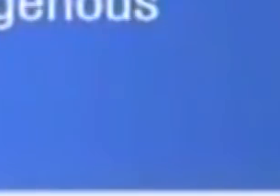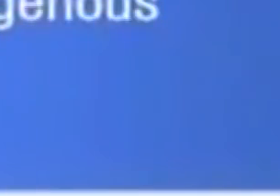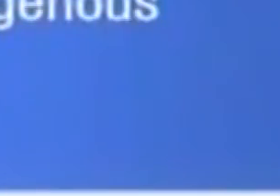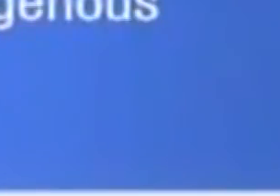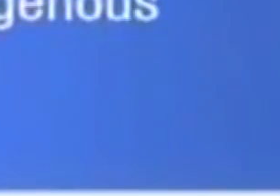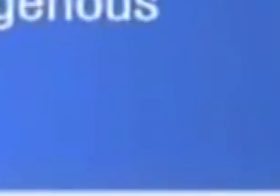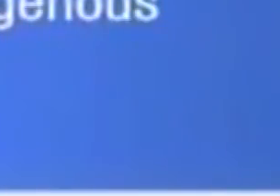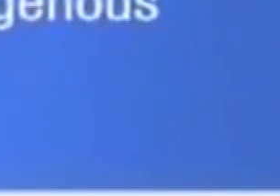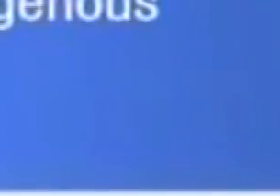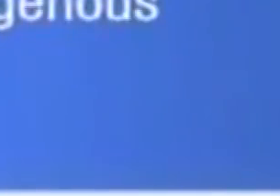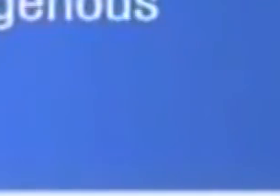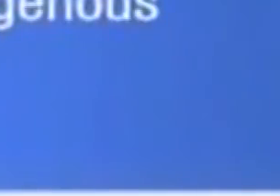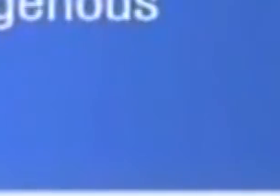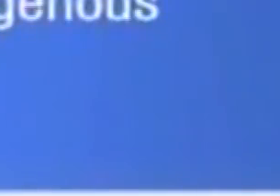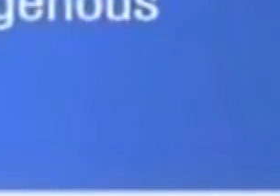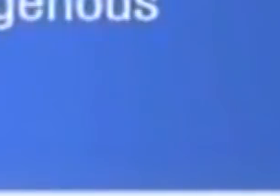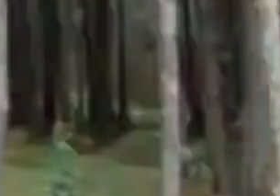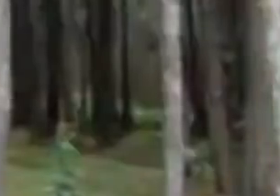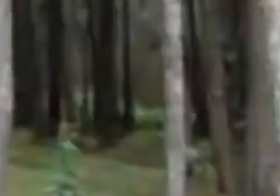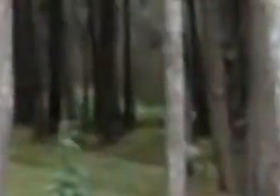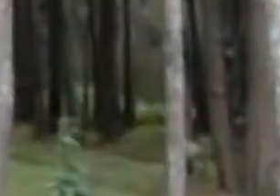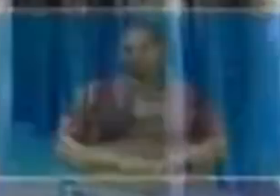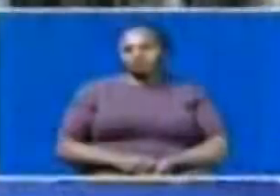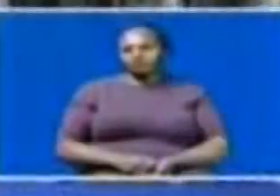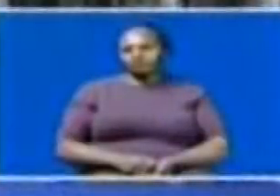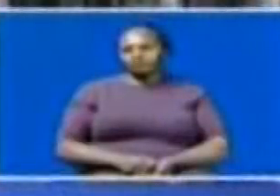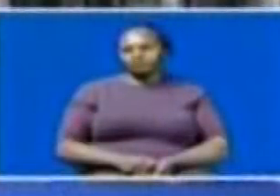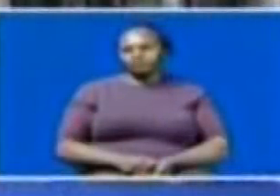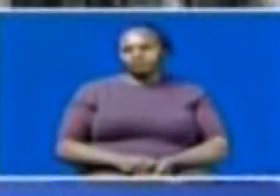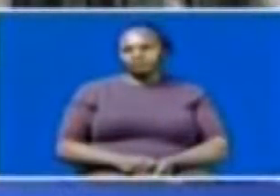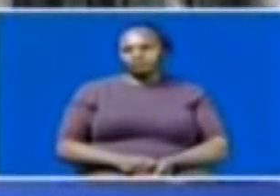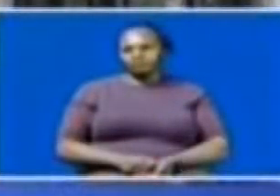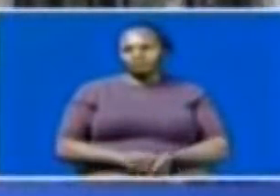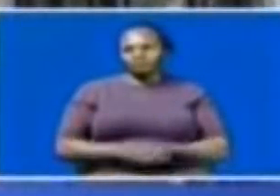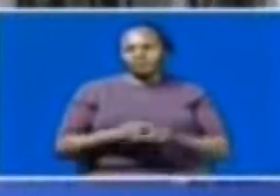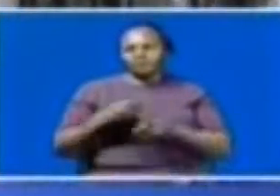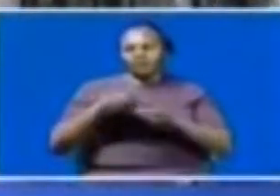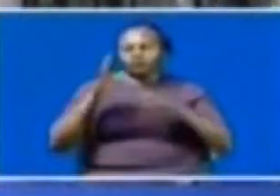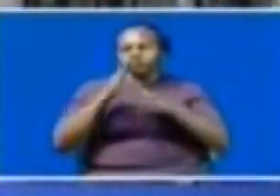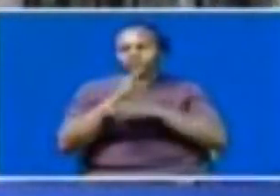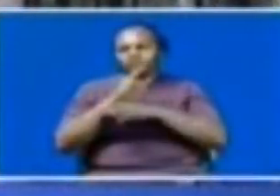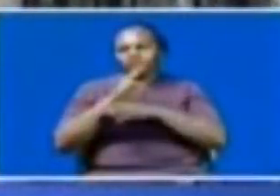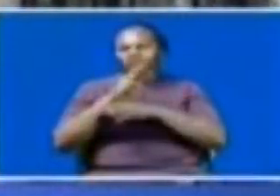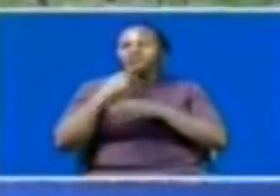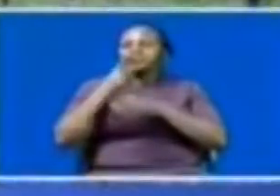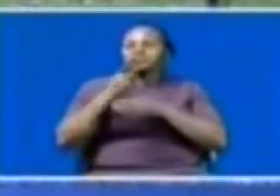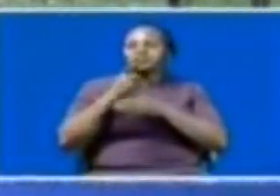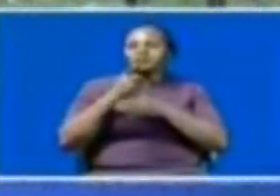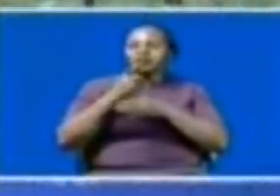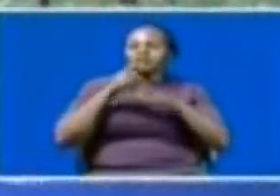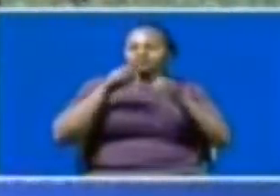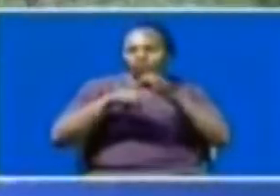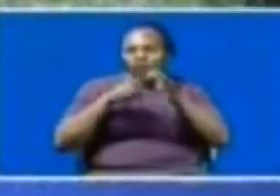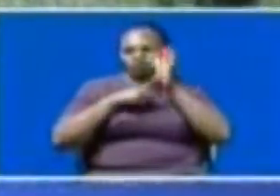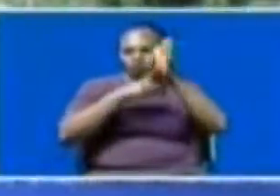conversion of indigenous forests into plantations. But those rooting for PELIS insist that pitfalls